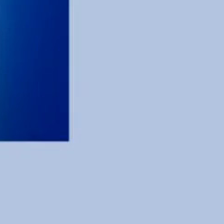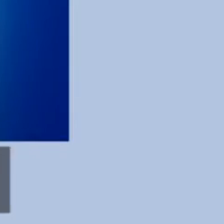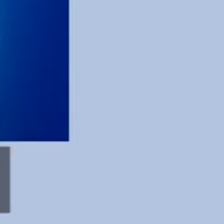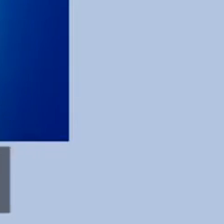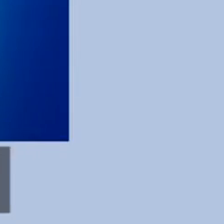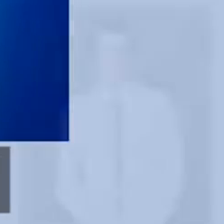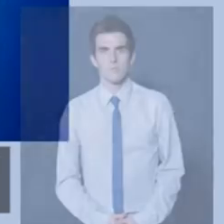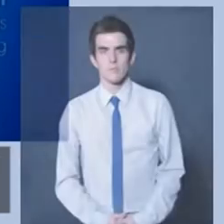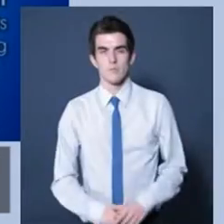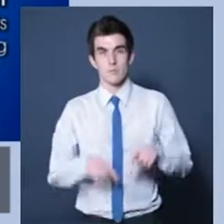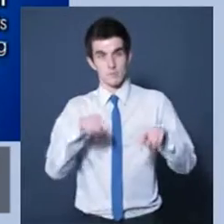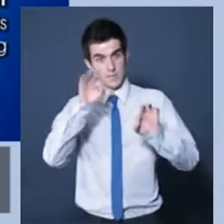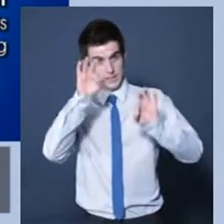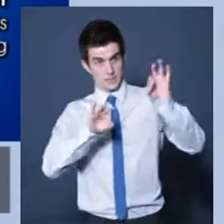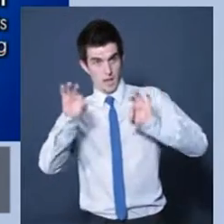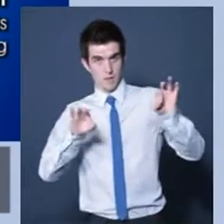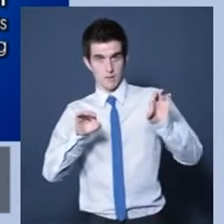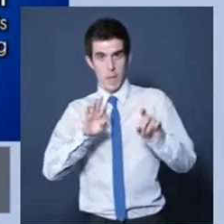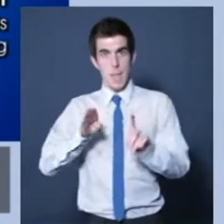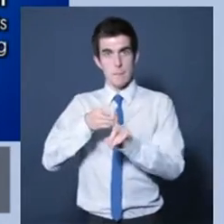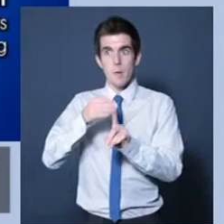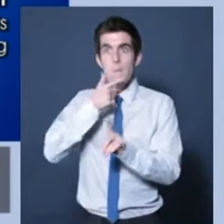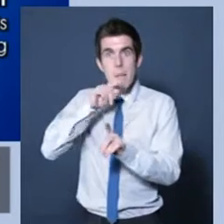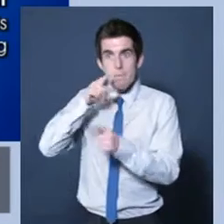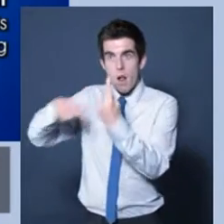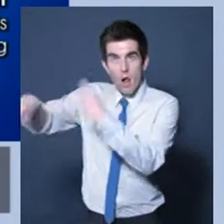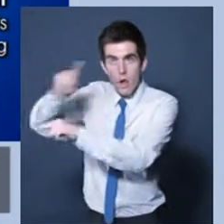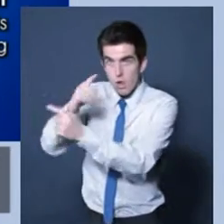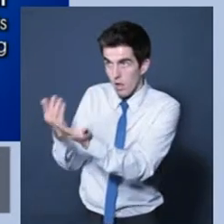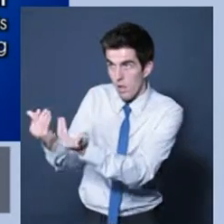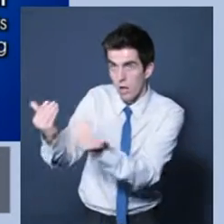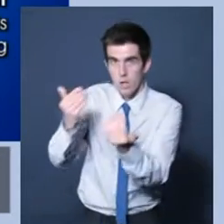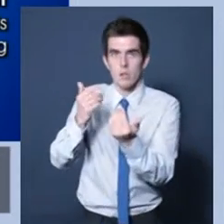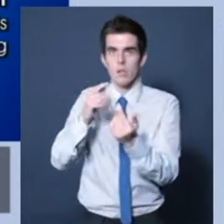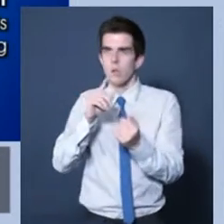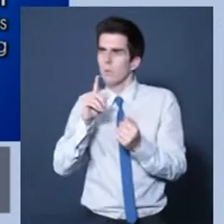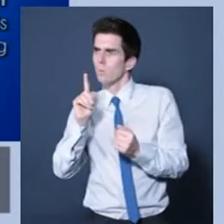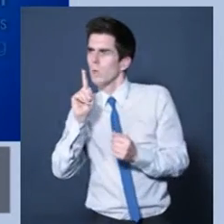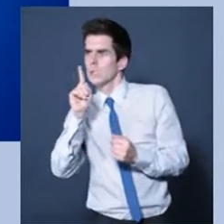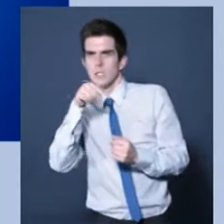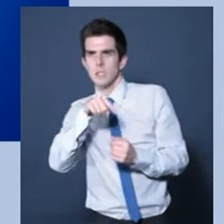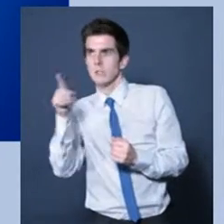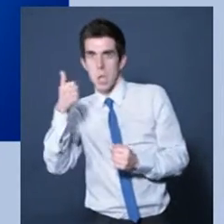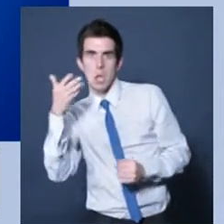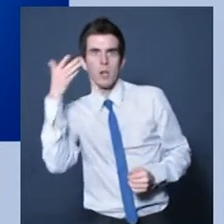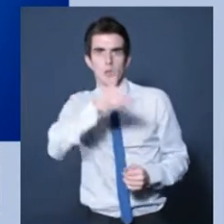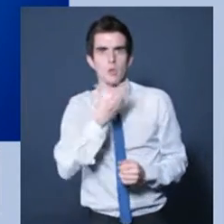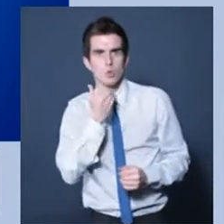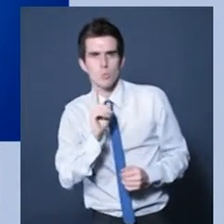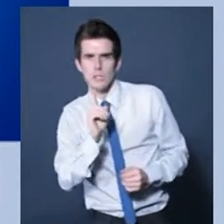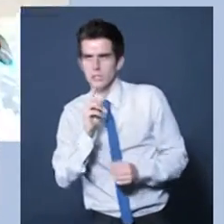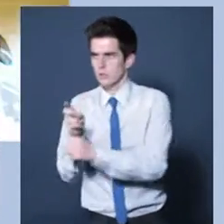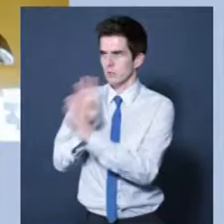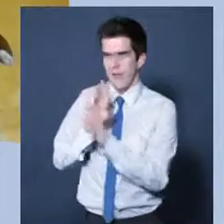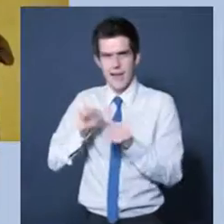Inclusive design in anything, it could be a product or a building, is looking at how people use it. It's really about usability.